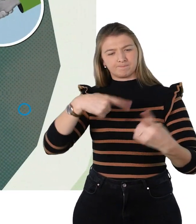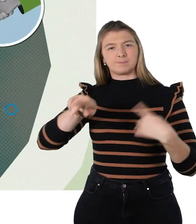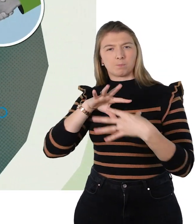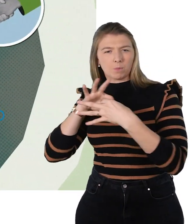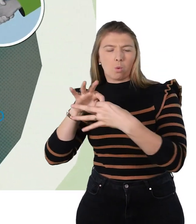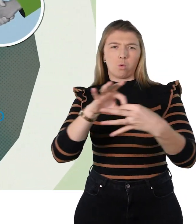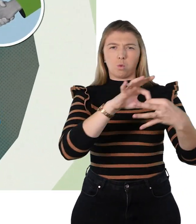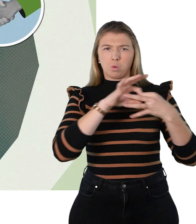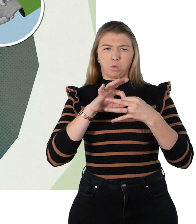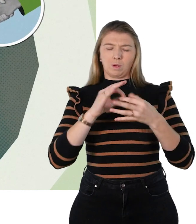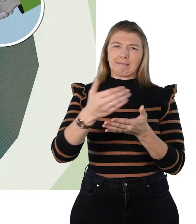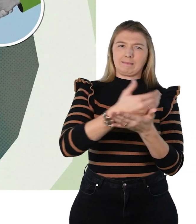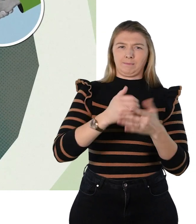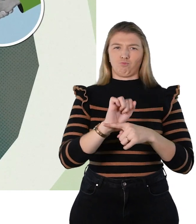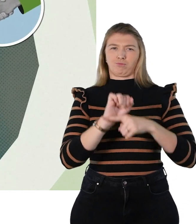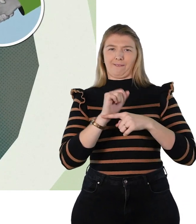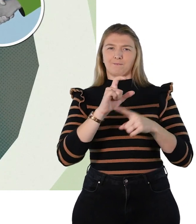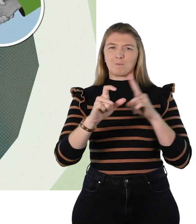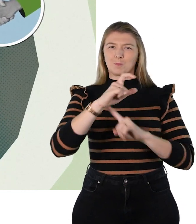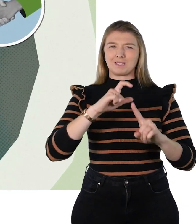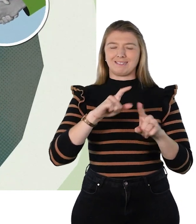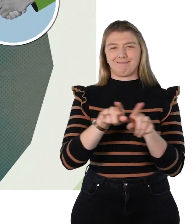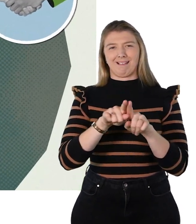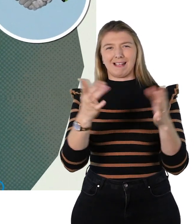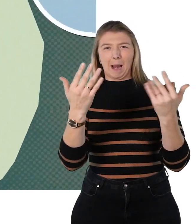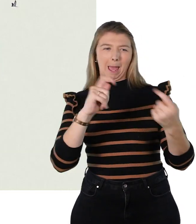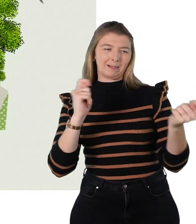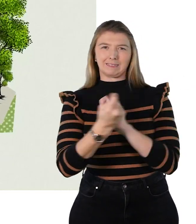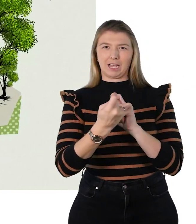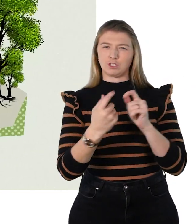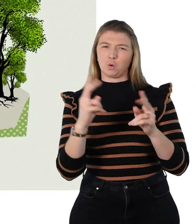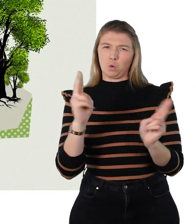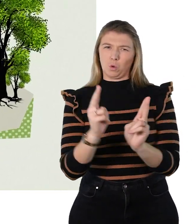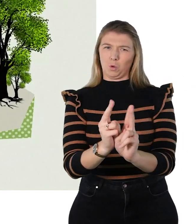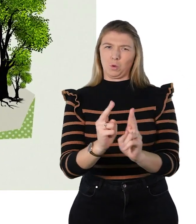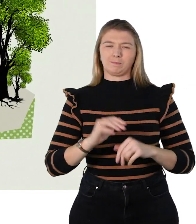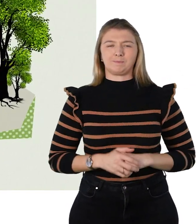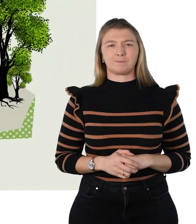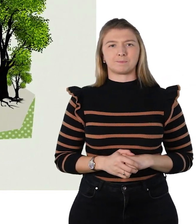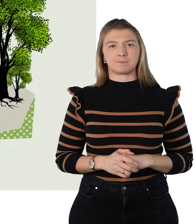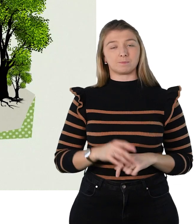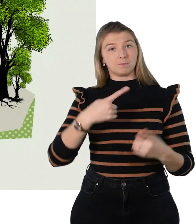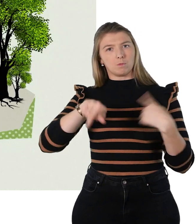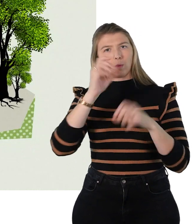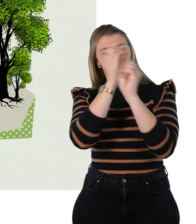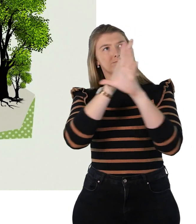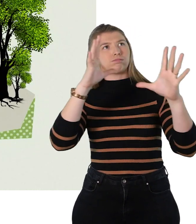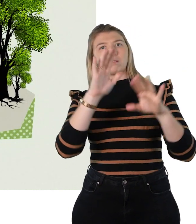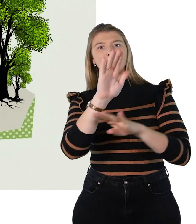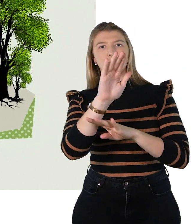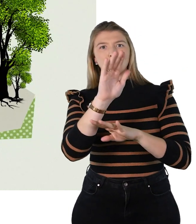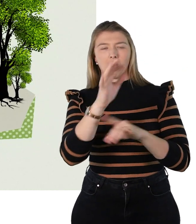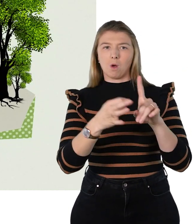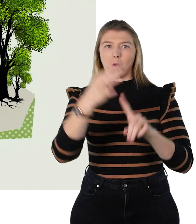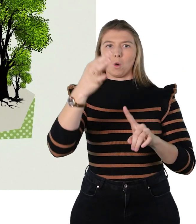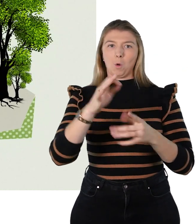together to preserve our communities and limit the impact of climate change. We can imagine a brighter future through proactive changes to our